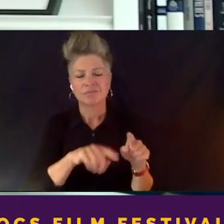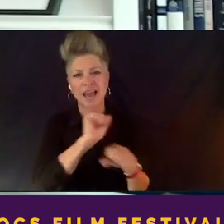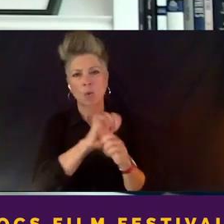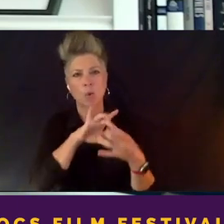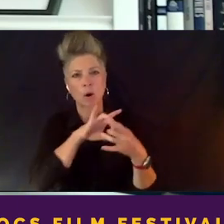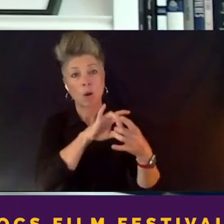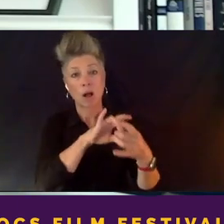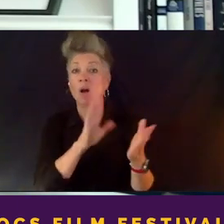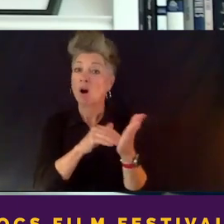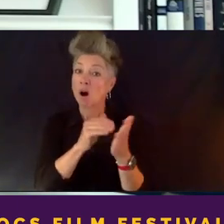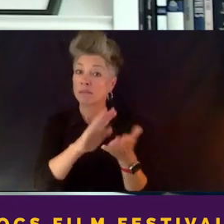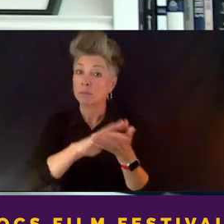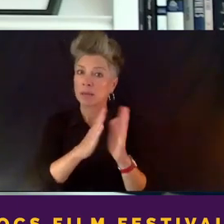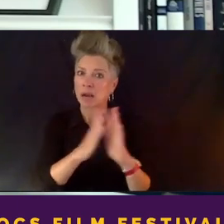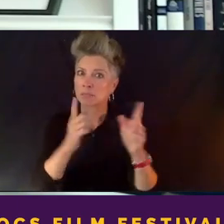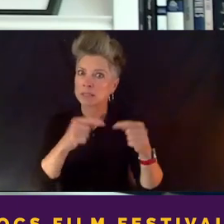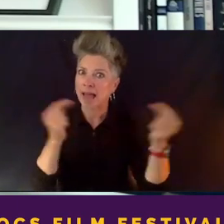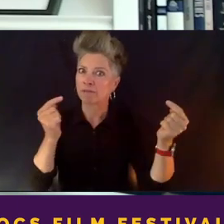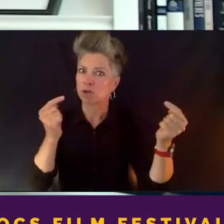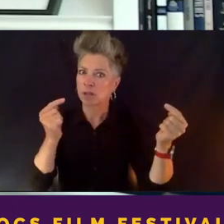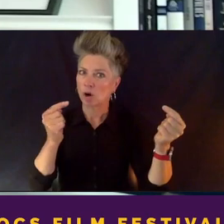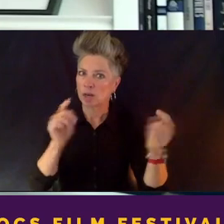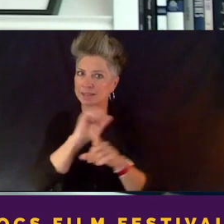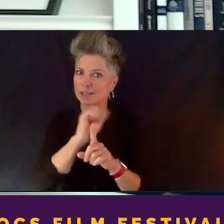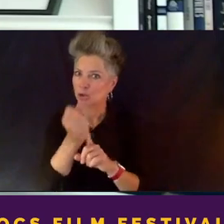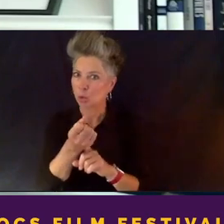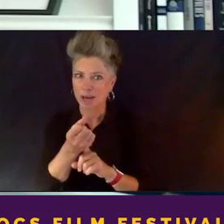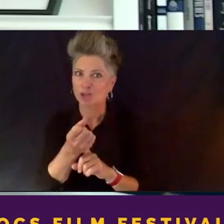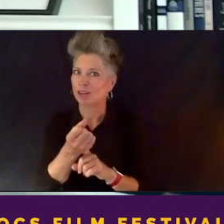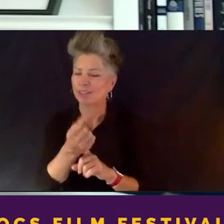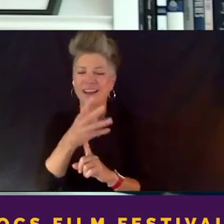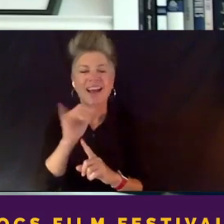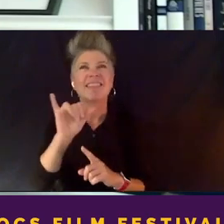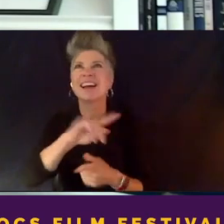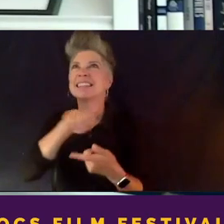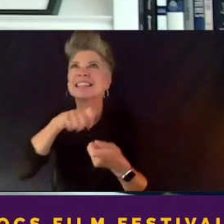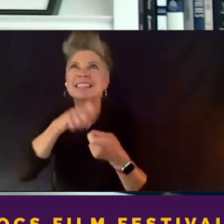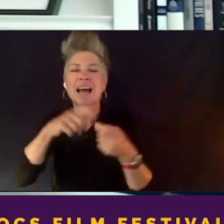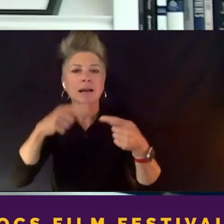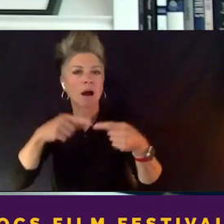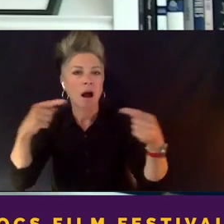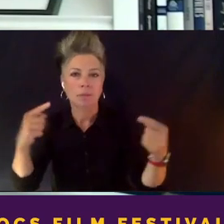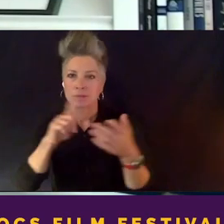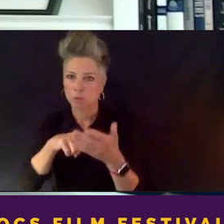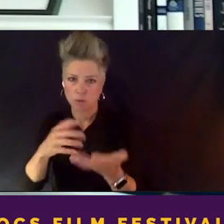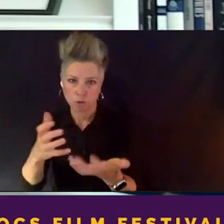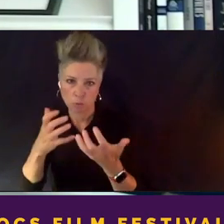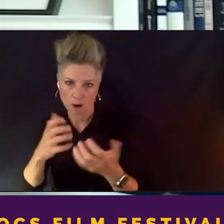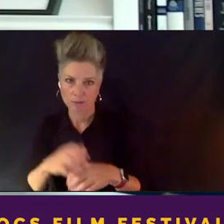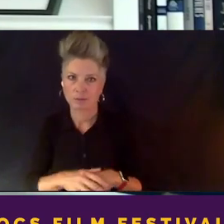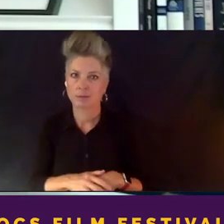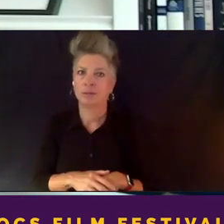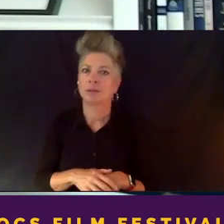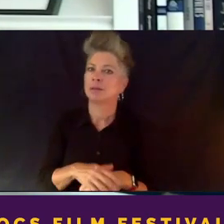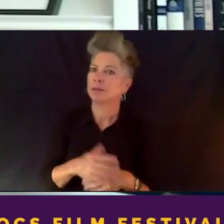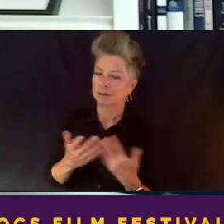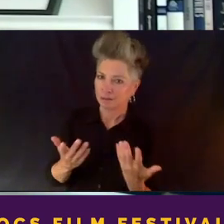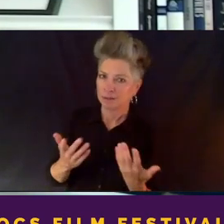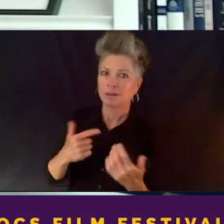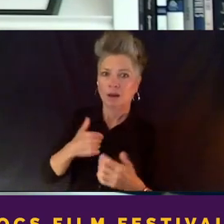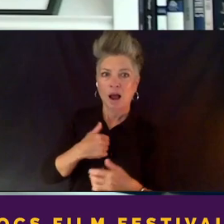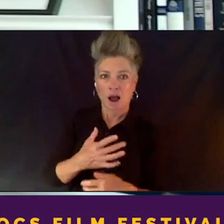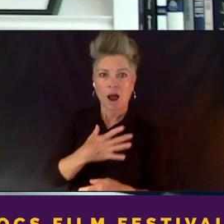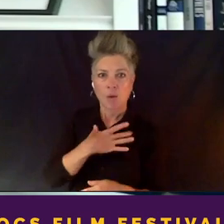adversarial situation that that is the exact opposite of where I started today and where I really want to be with filmmakers.